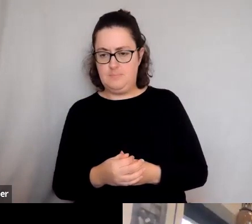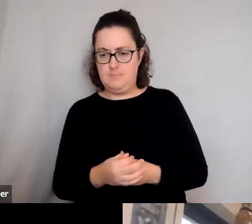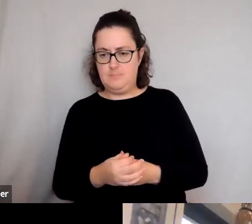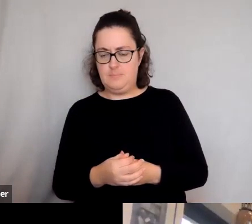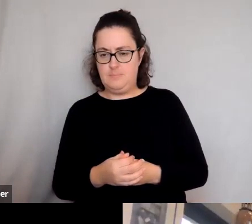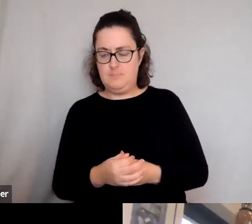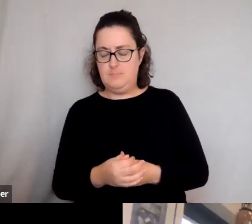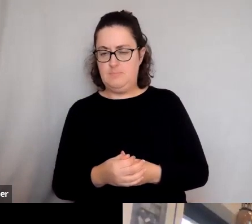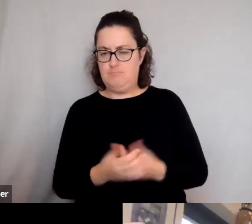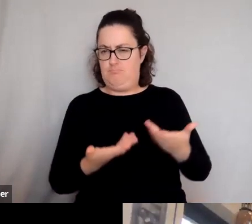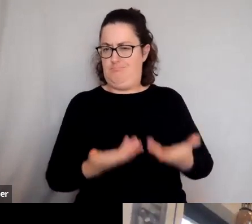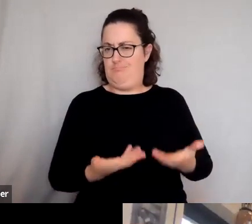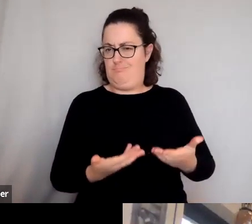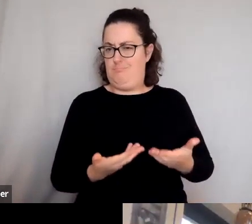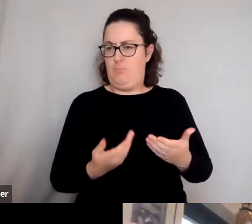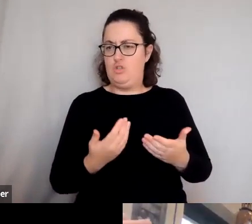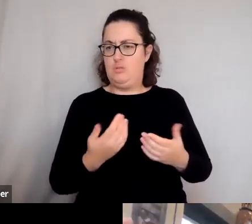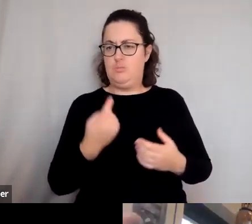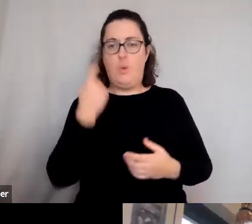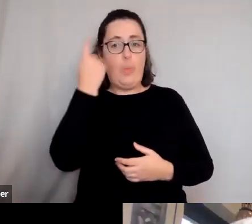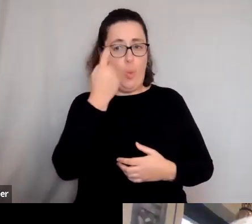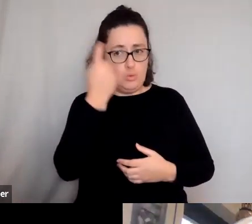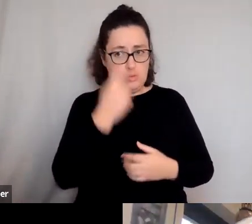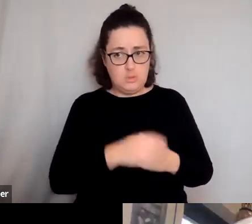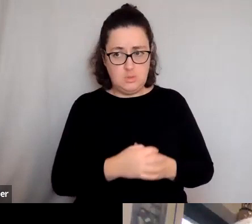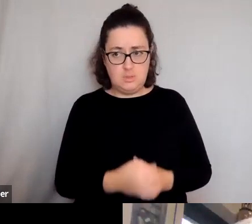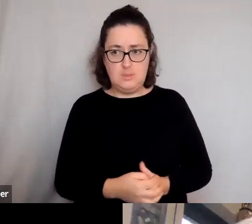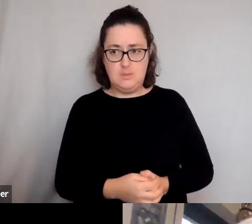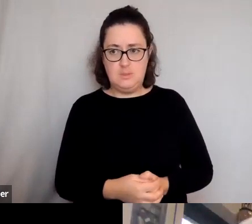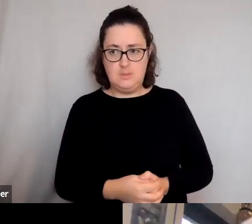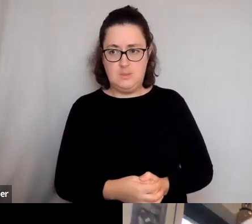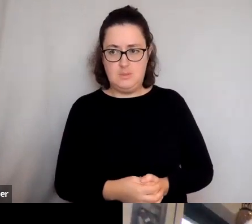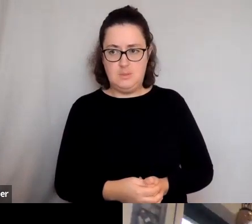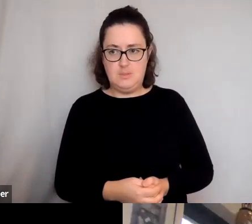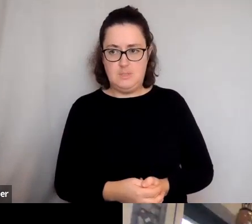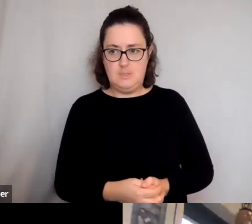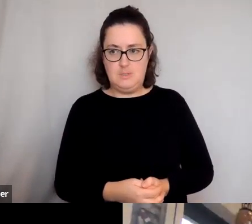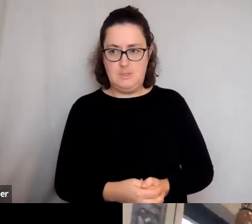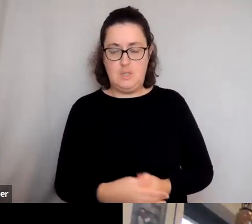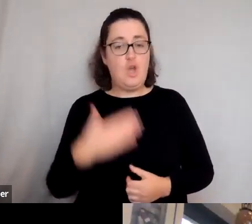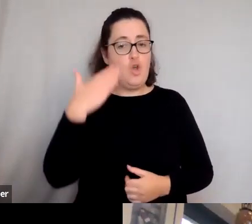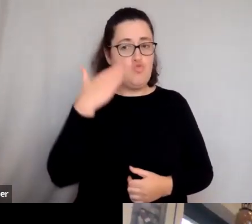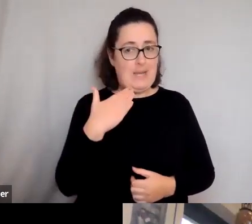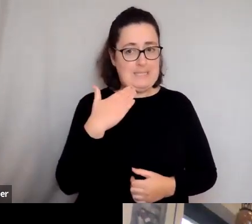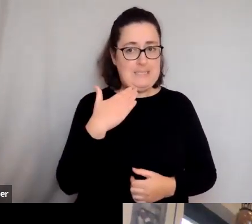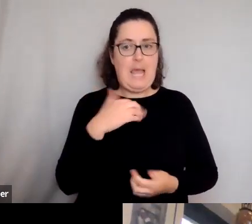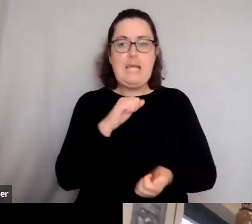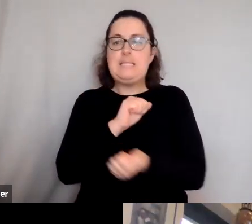between race and slavery.